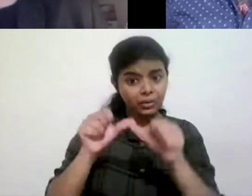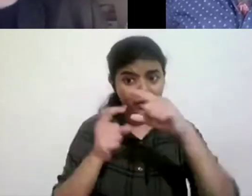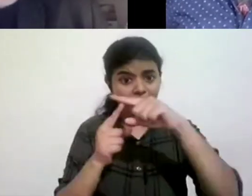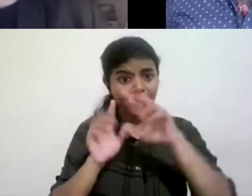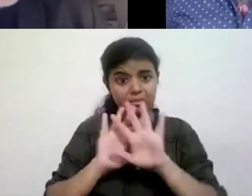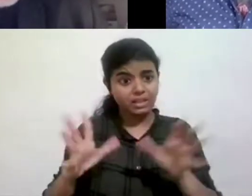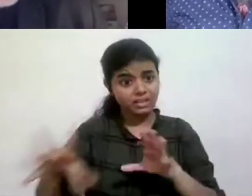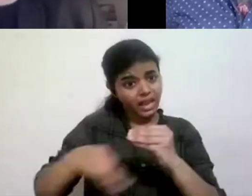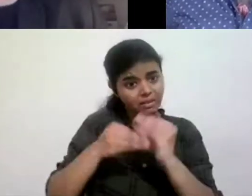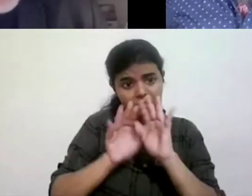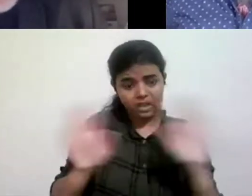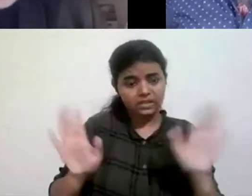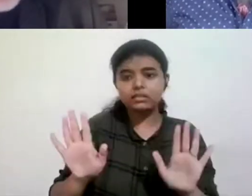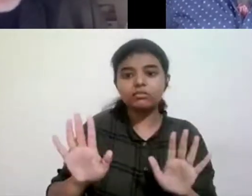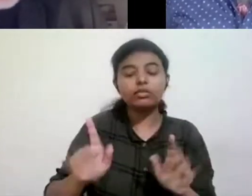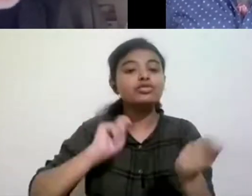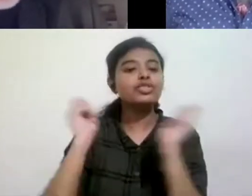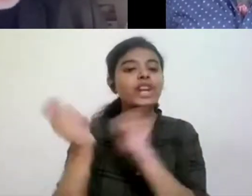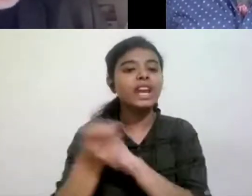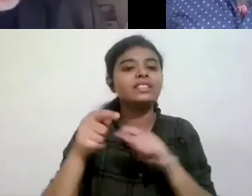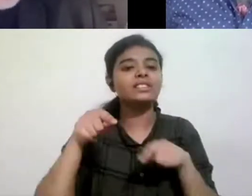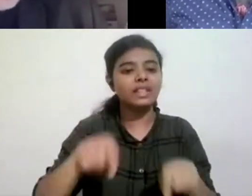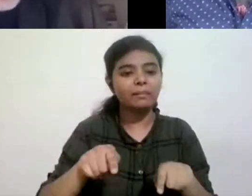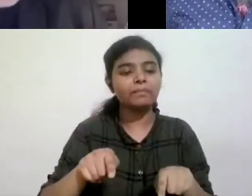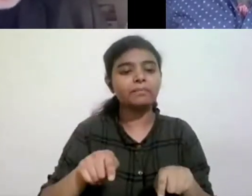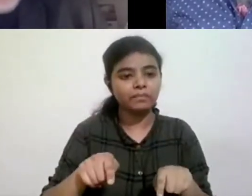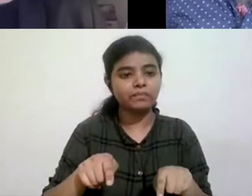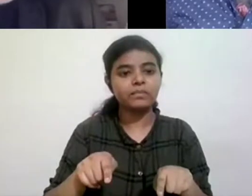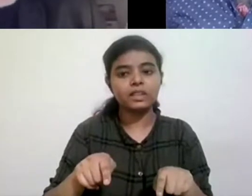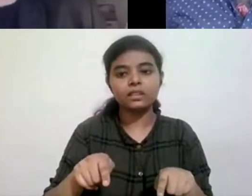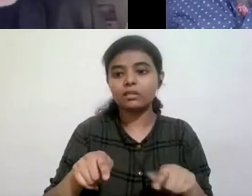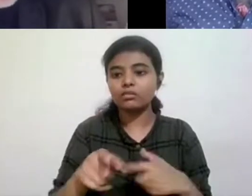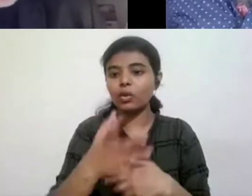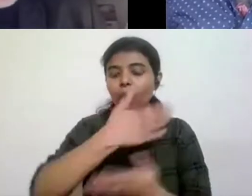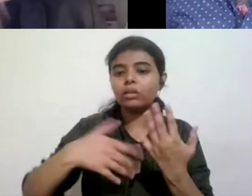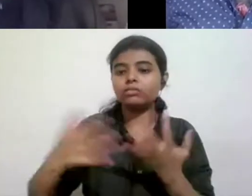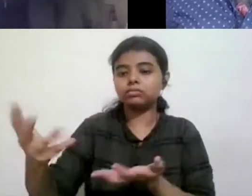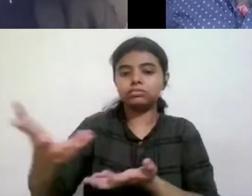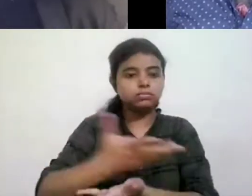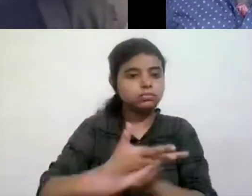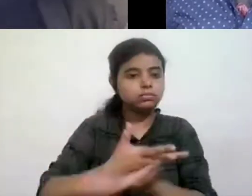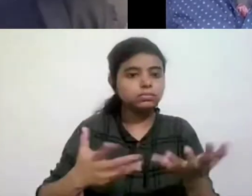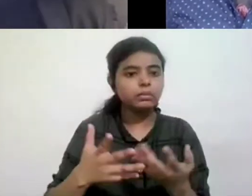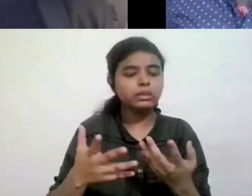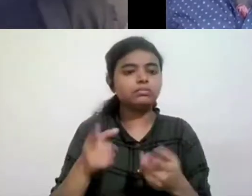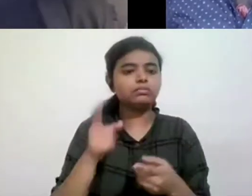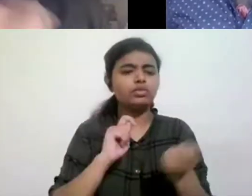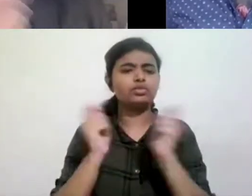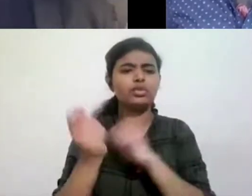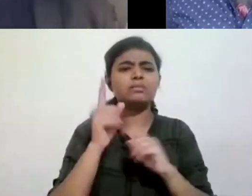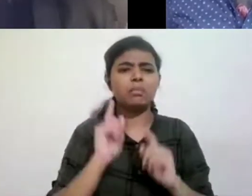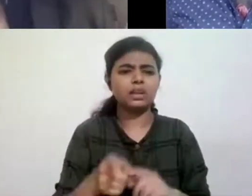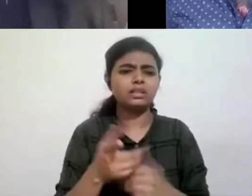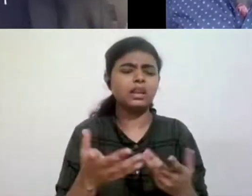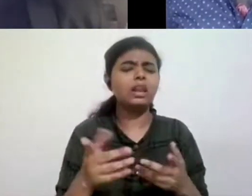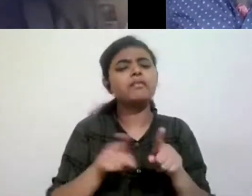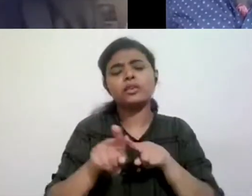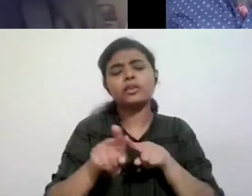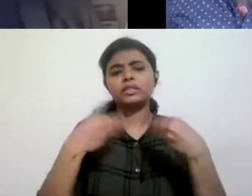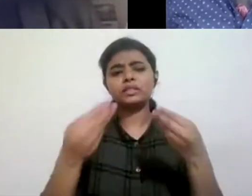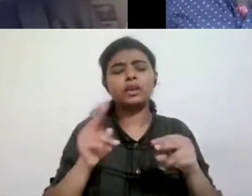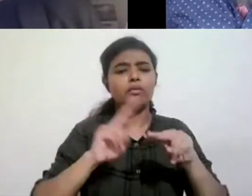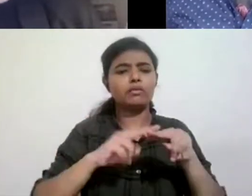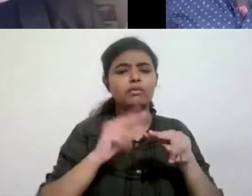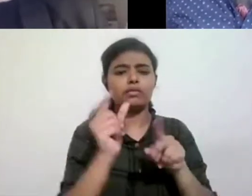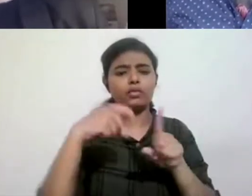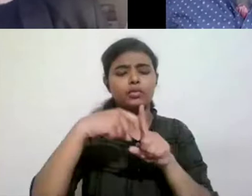on. It's that it changes the nature of the, of what we're talking about when we talk about this course. All right. And for example, with Foucault, you know,